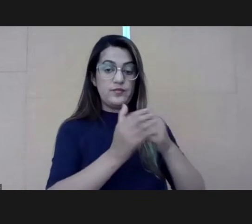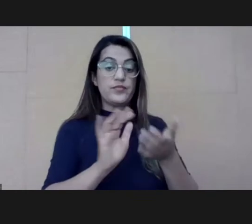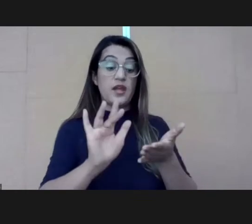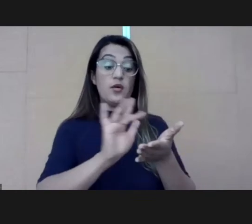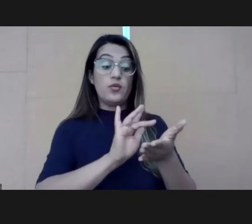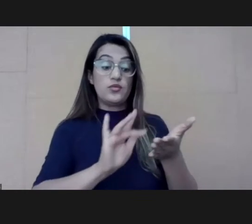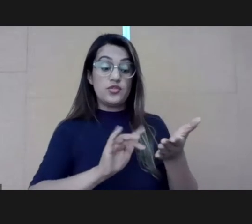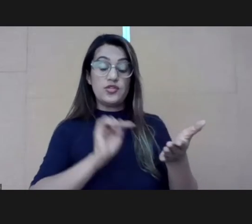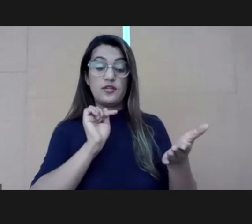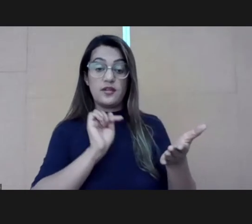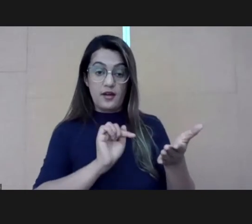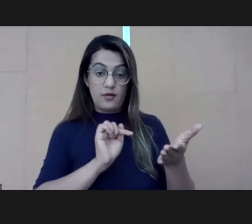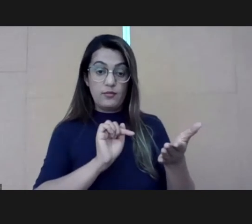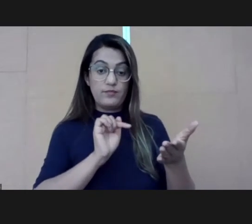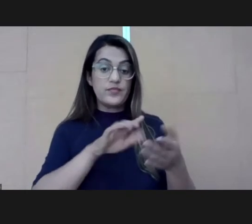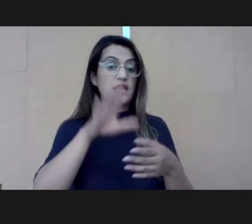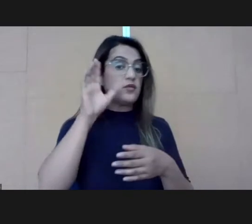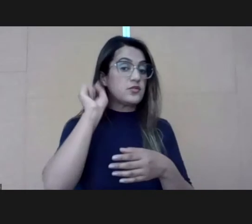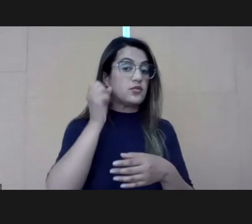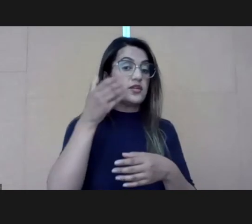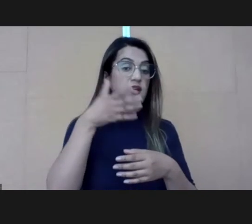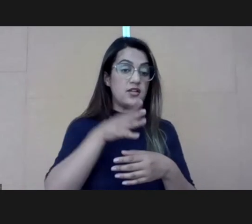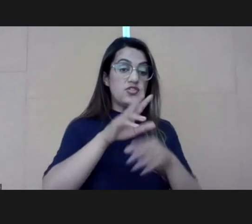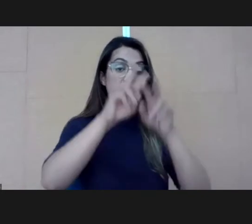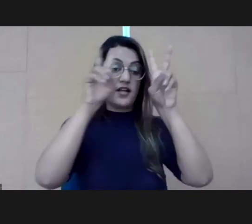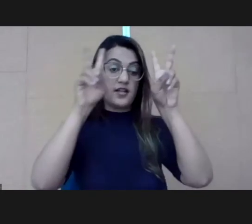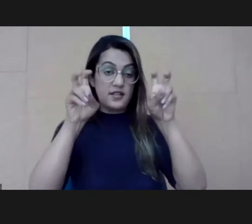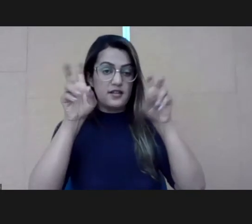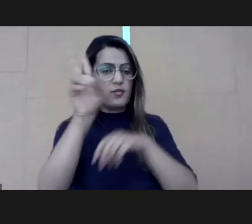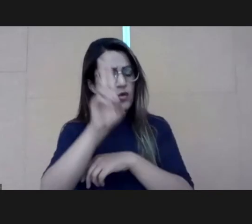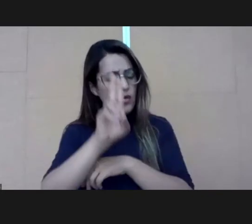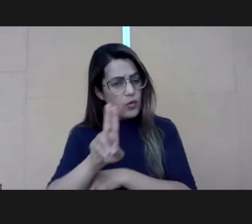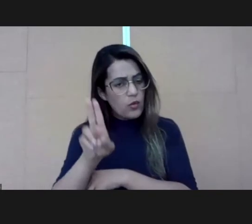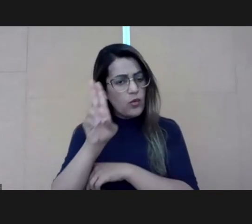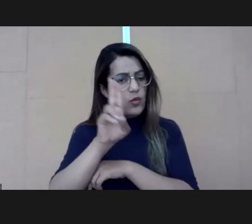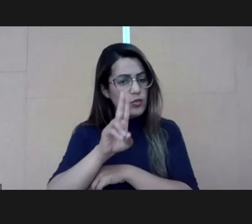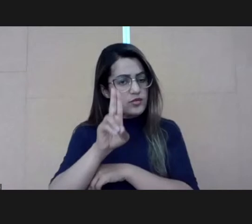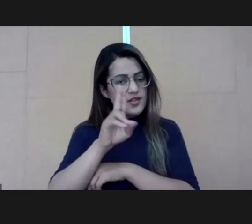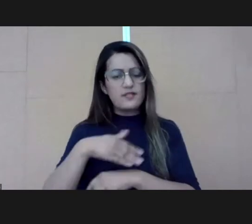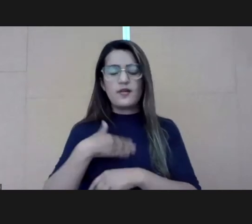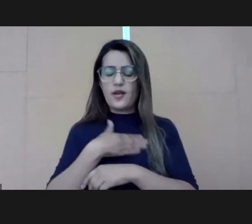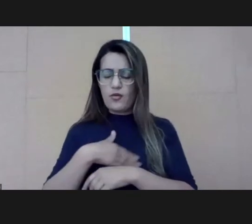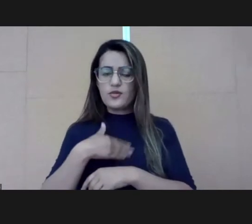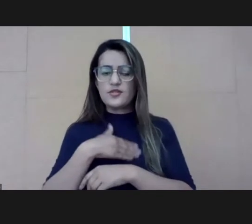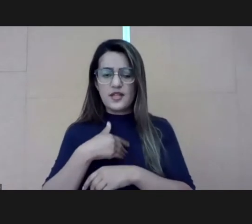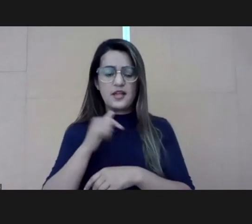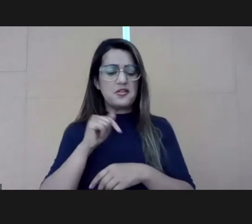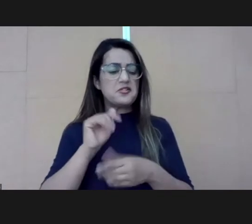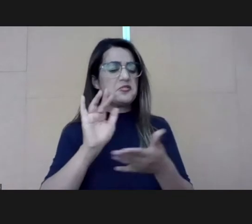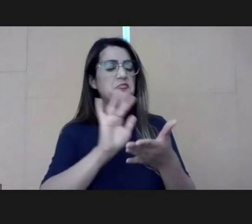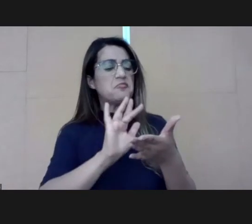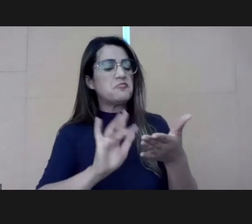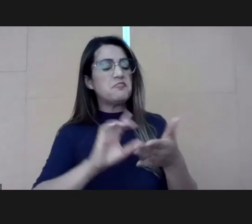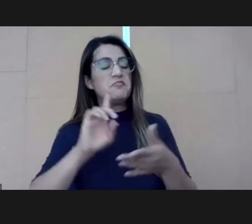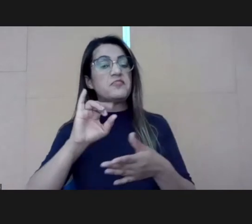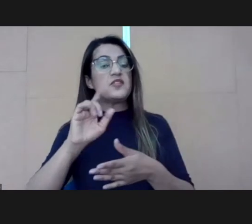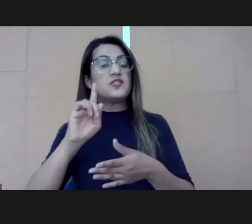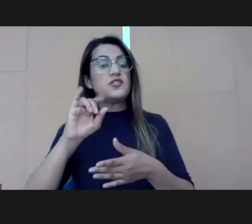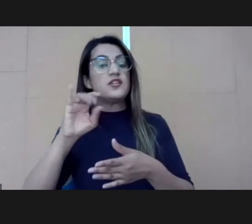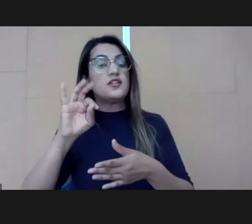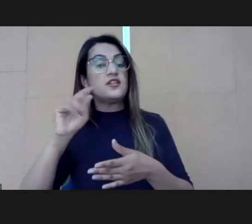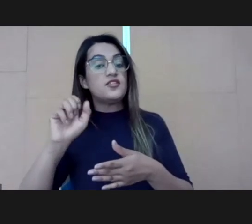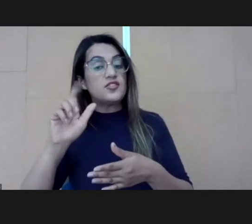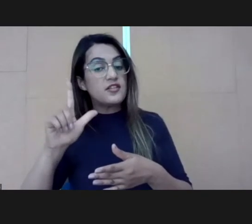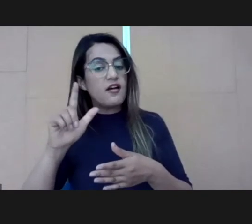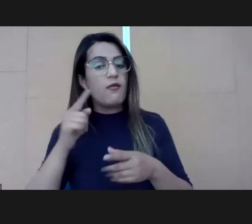the term used. I've actually don't like the term digital because it sounds like it's just about technology. It sounds